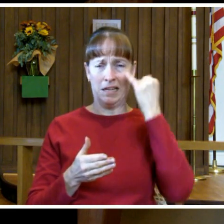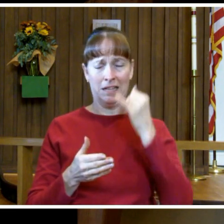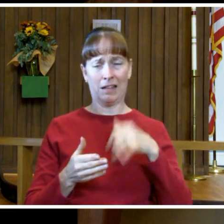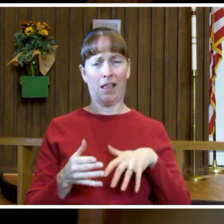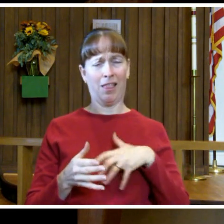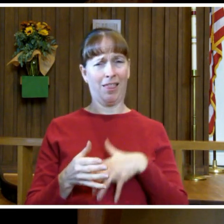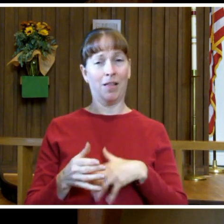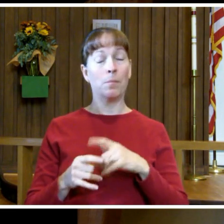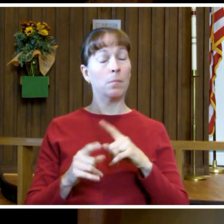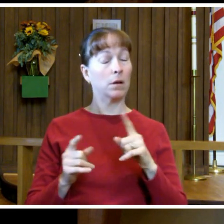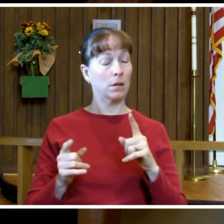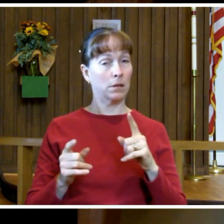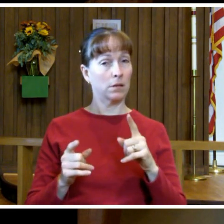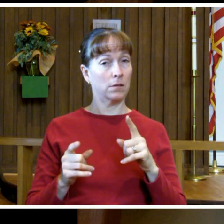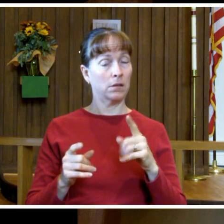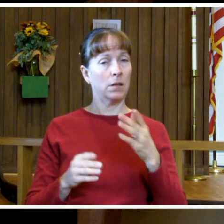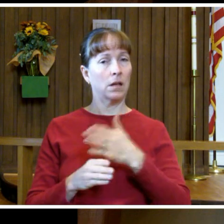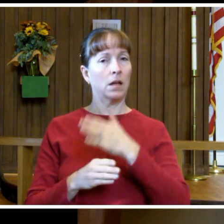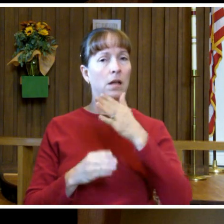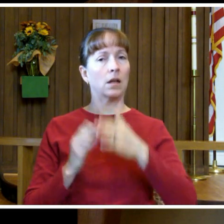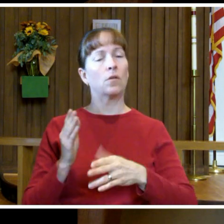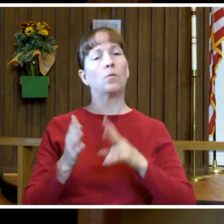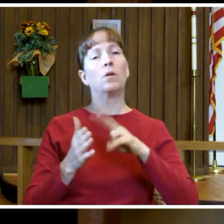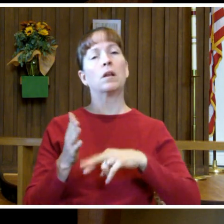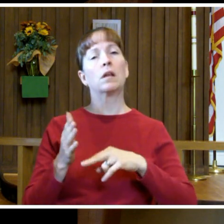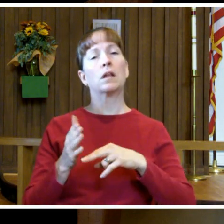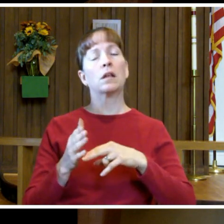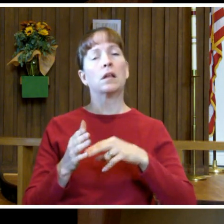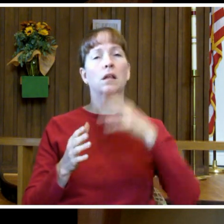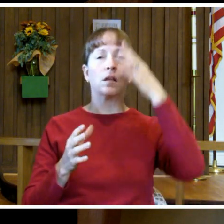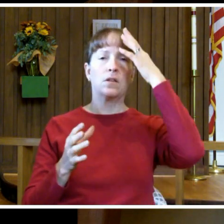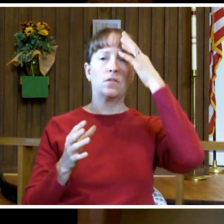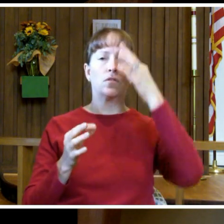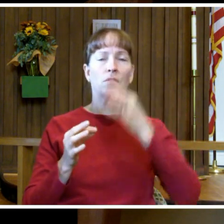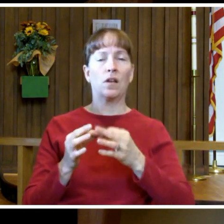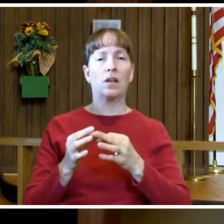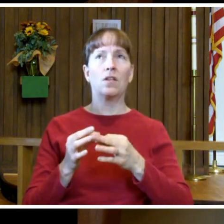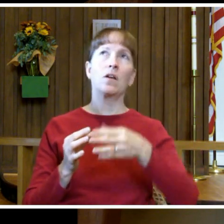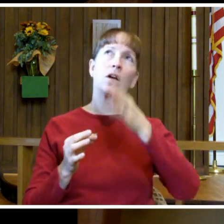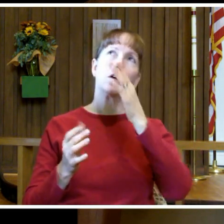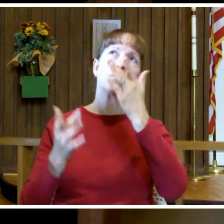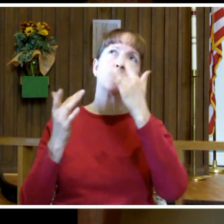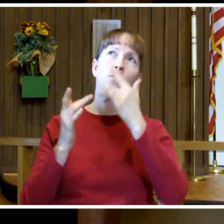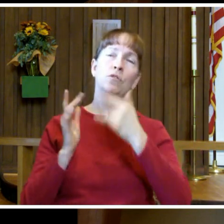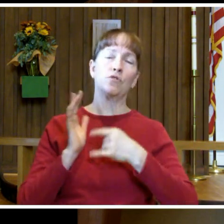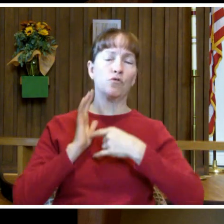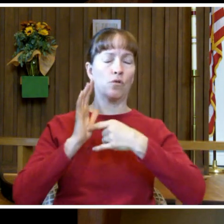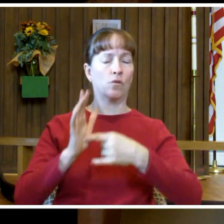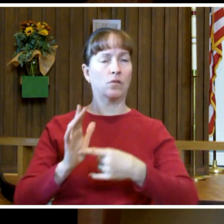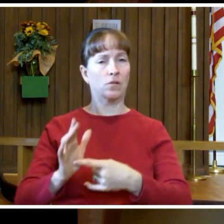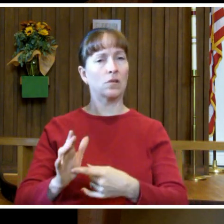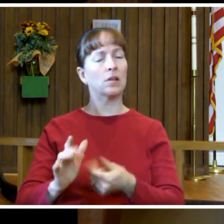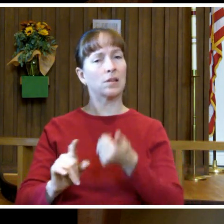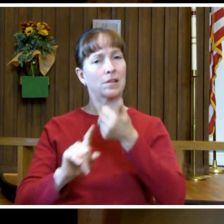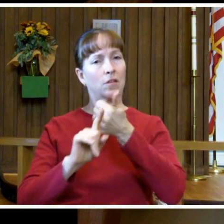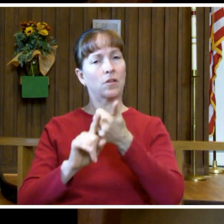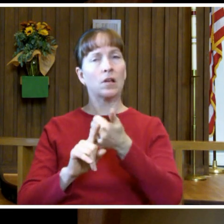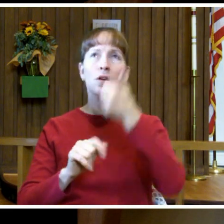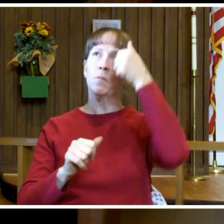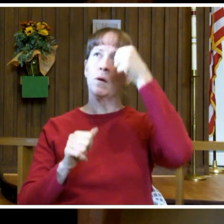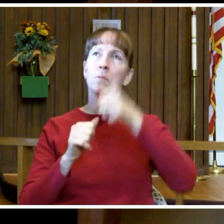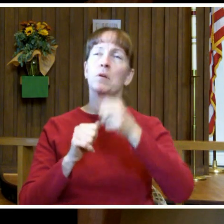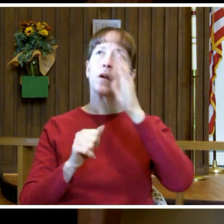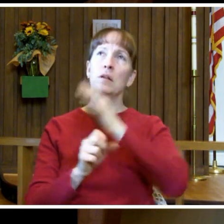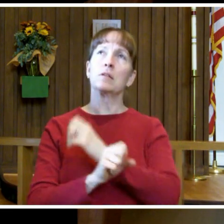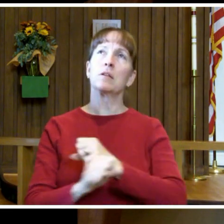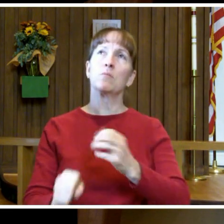By the end of the reading, however, Paul's faith in God's mercy reasserts itself. He remembers God's saving him